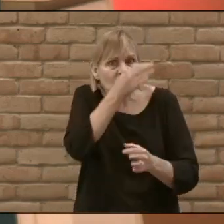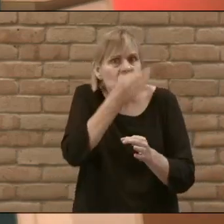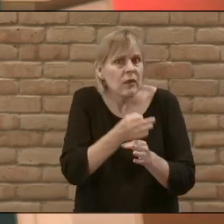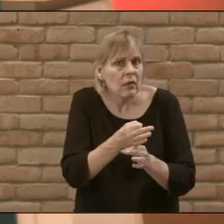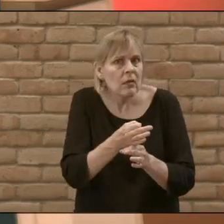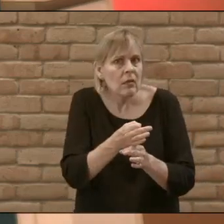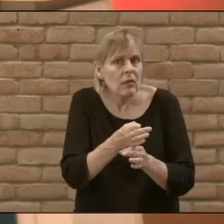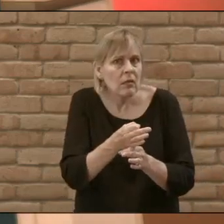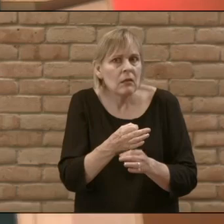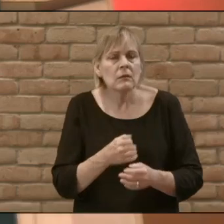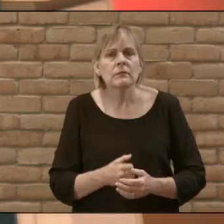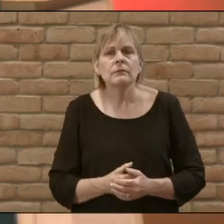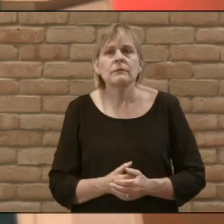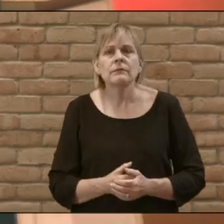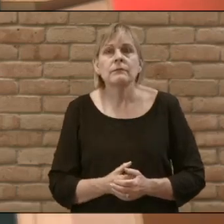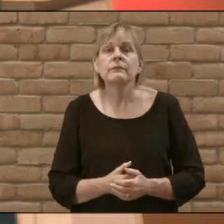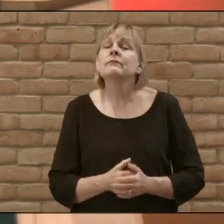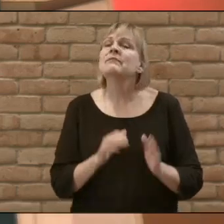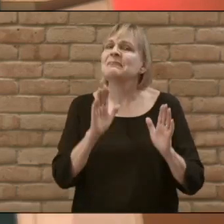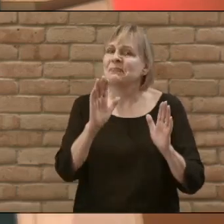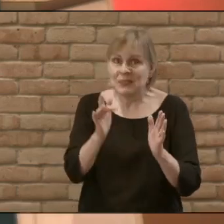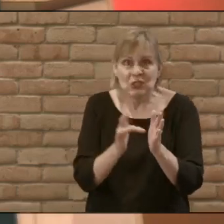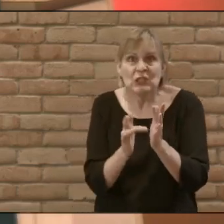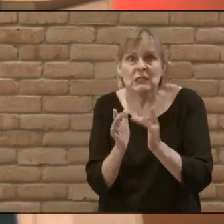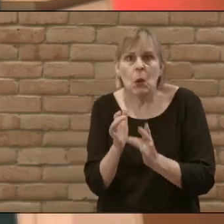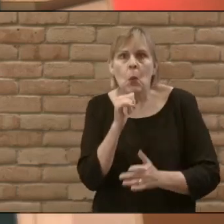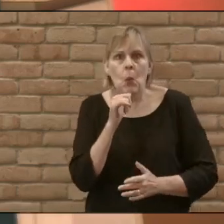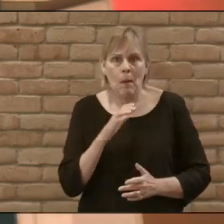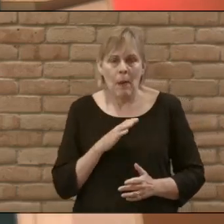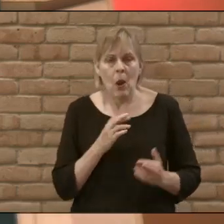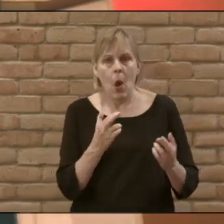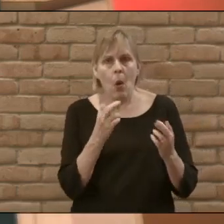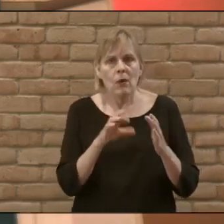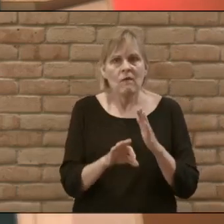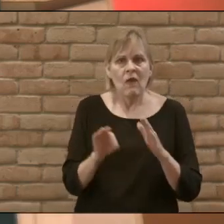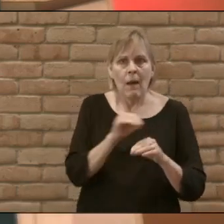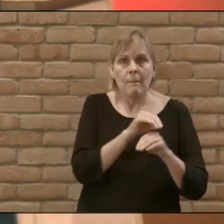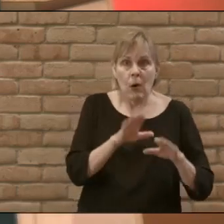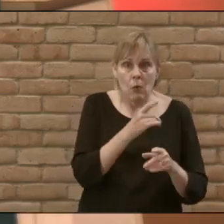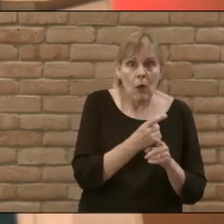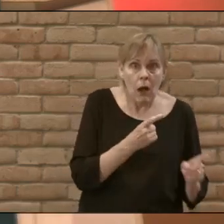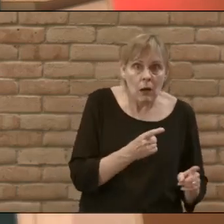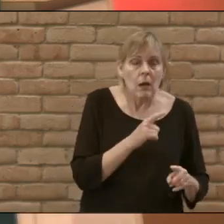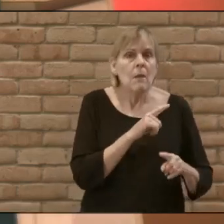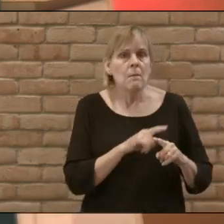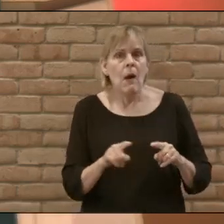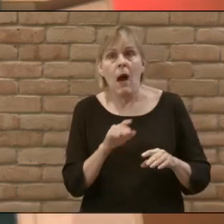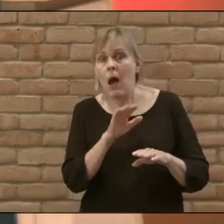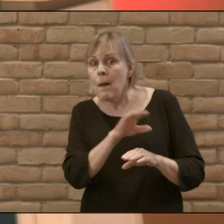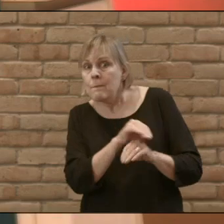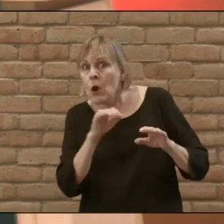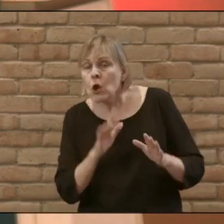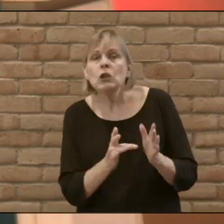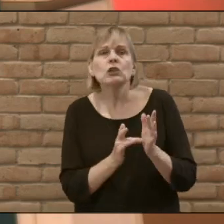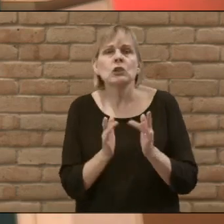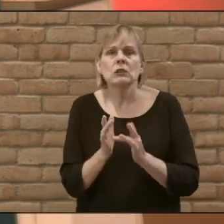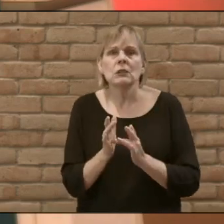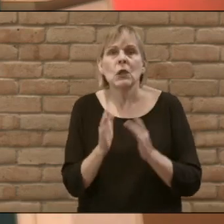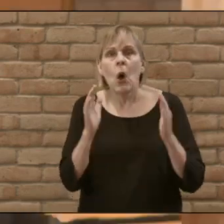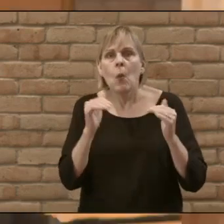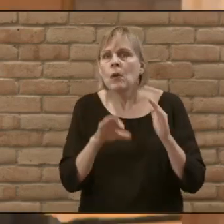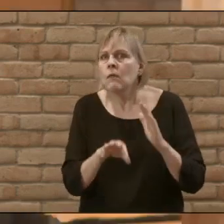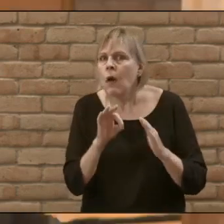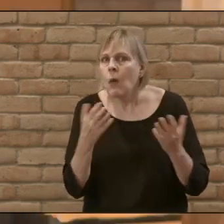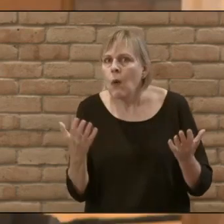healed see in Jesus this woman hoped to find a miracle but in this miracle Jesus hoped to